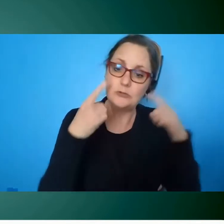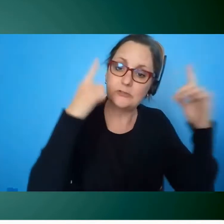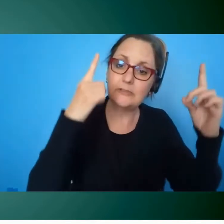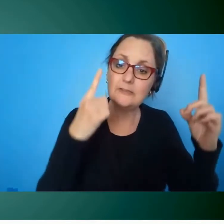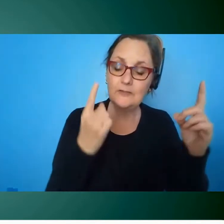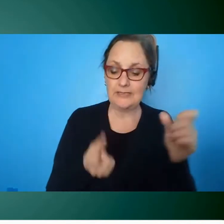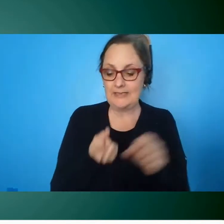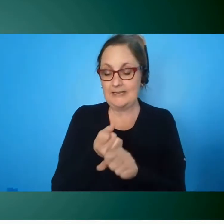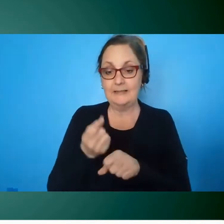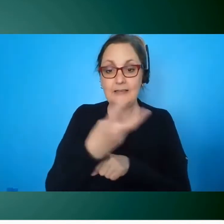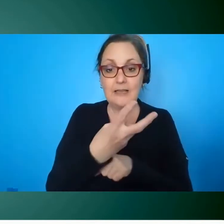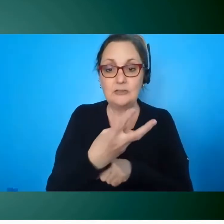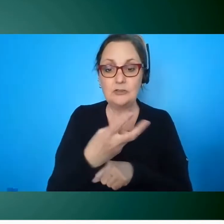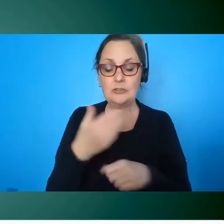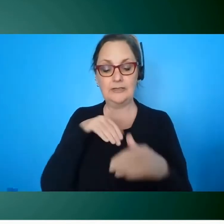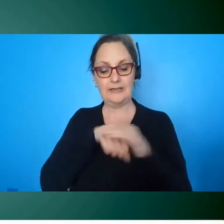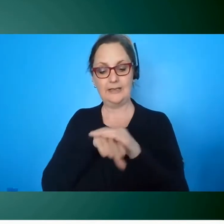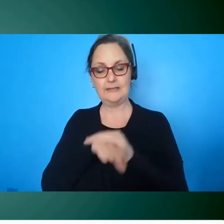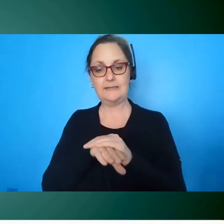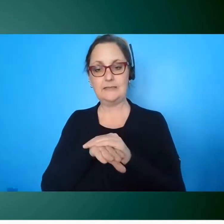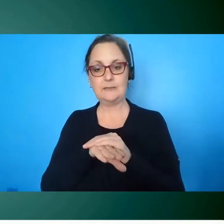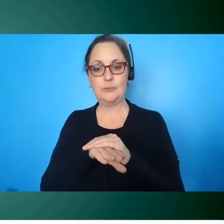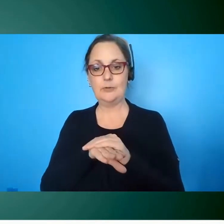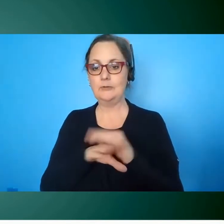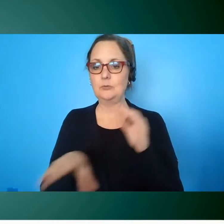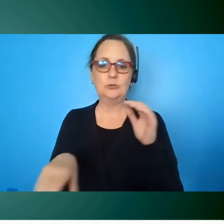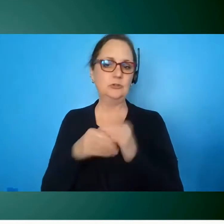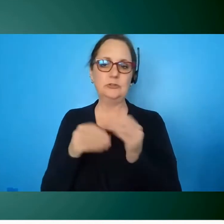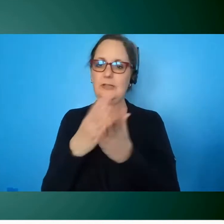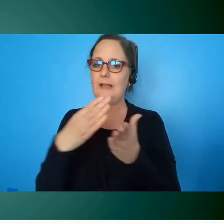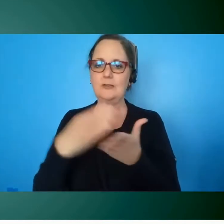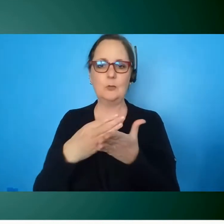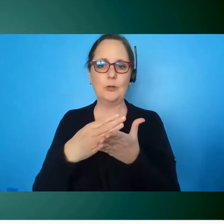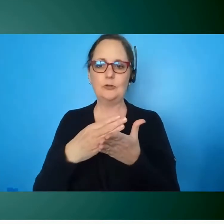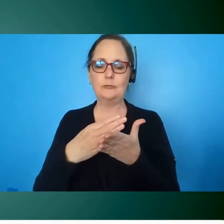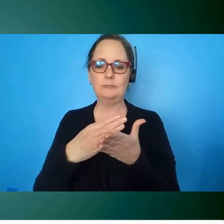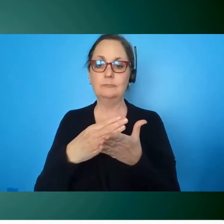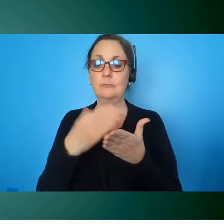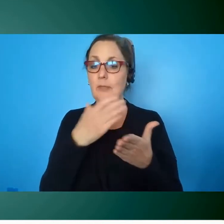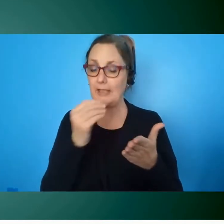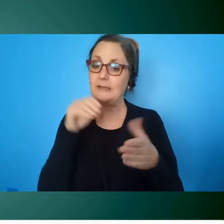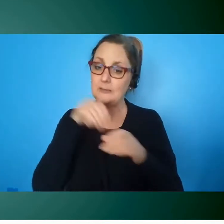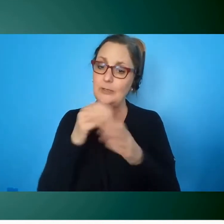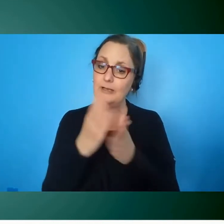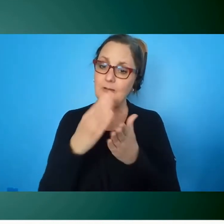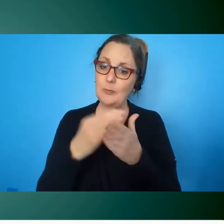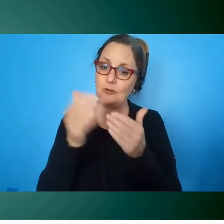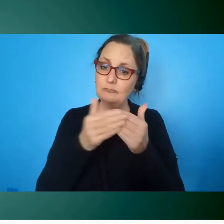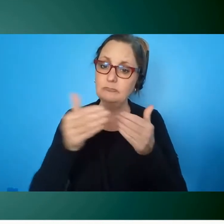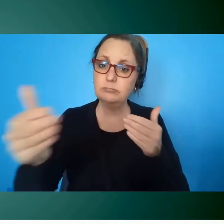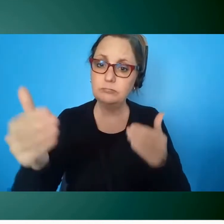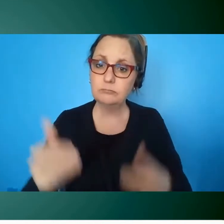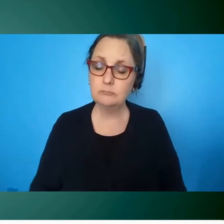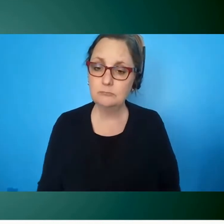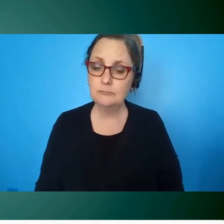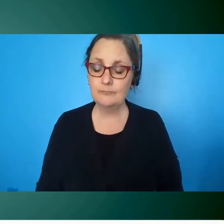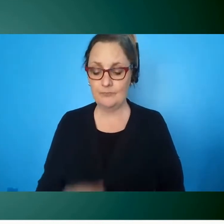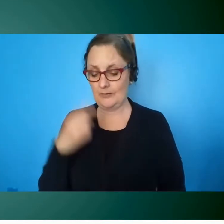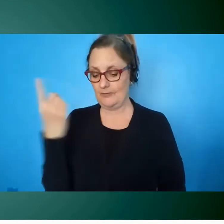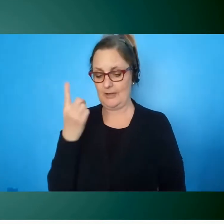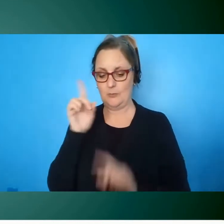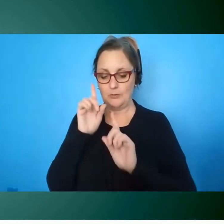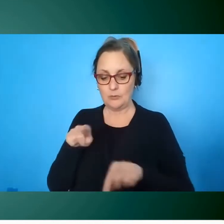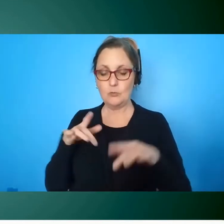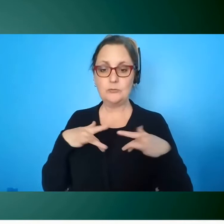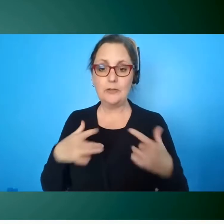following year accessibility was a line item in budget has remained so ever since for anyone that's attended any of our events you'll